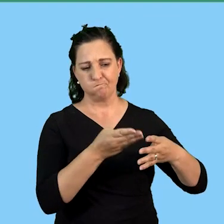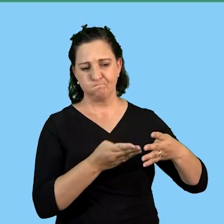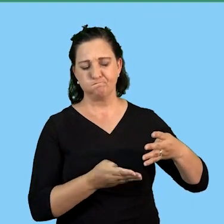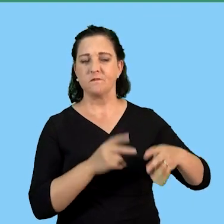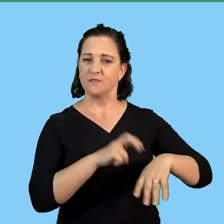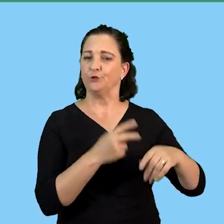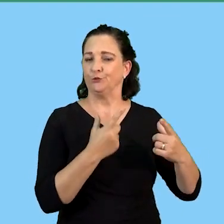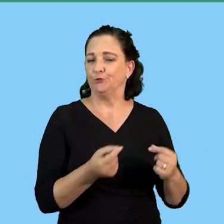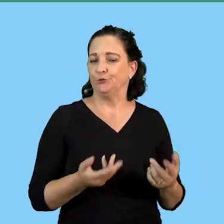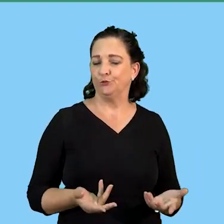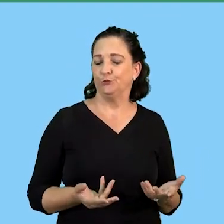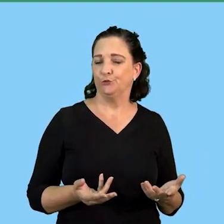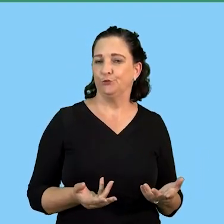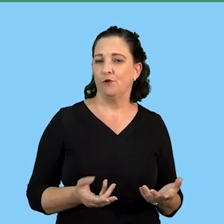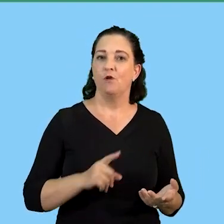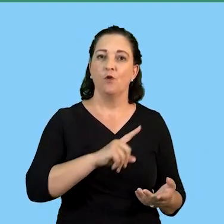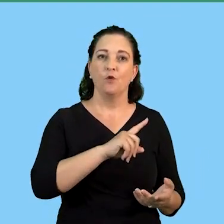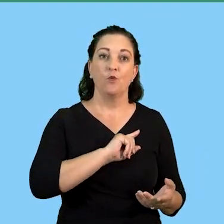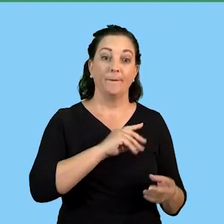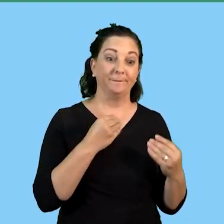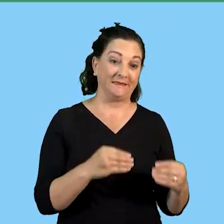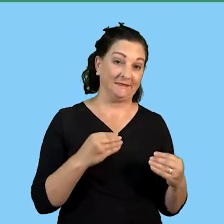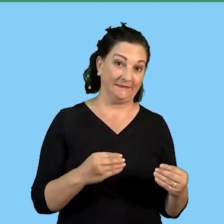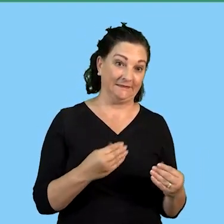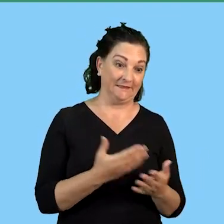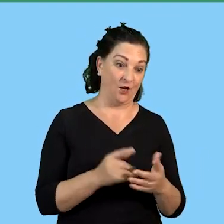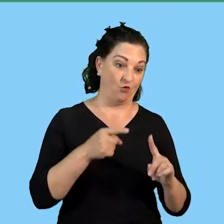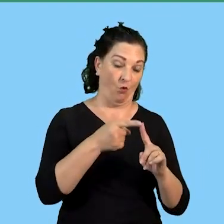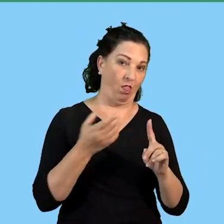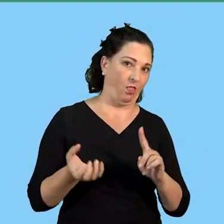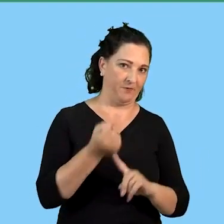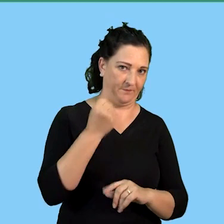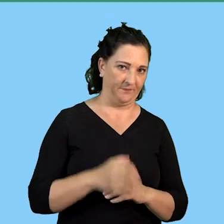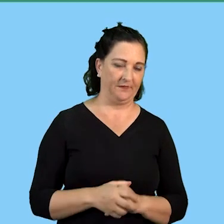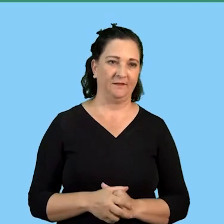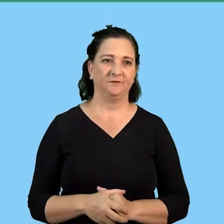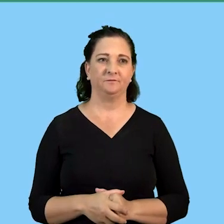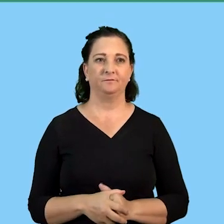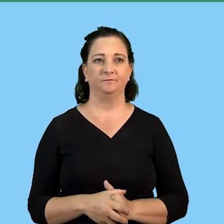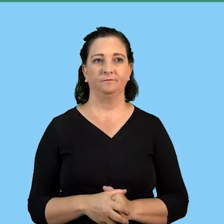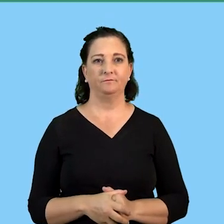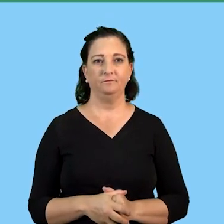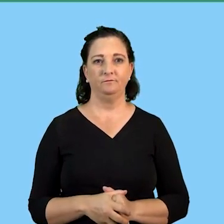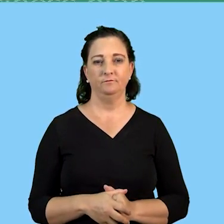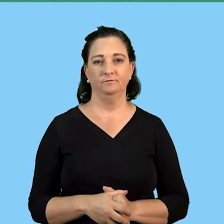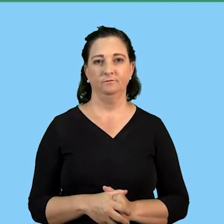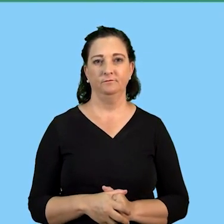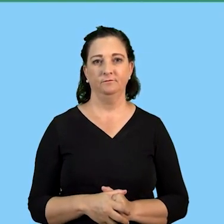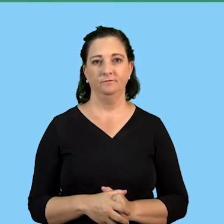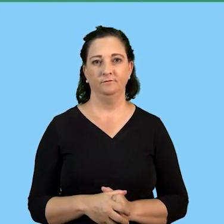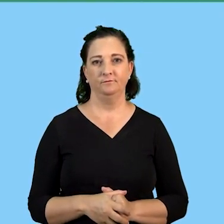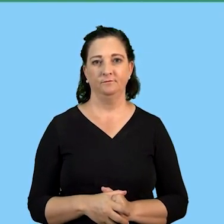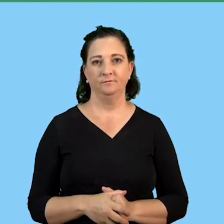taken in order for a business to reach its goals so that is our action plan